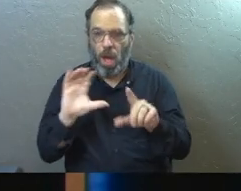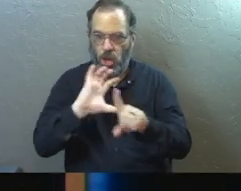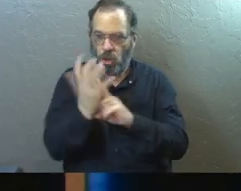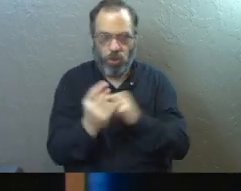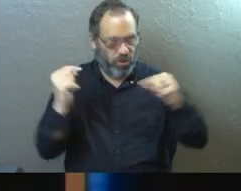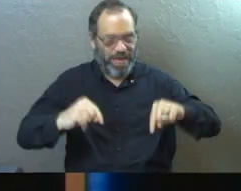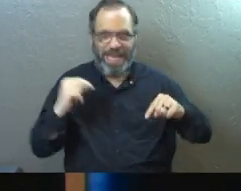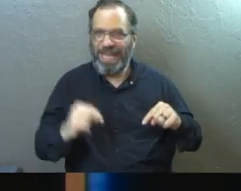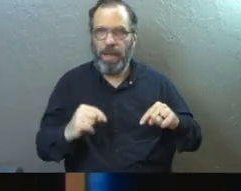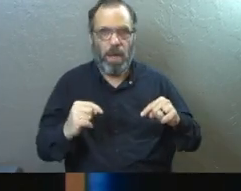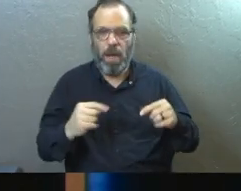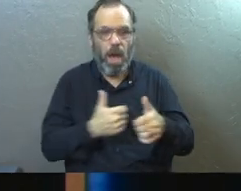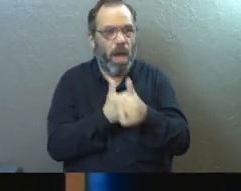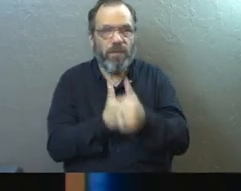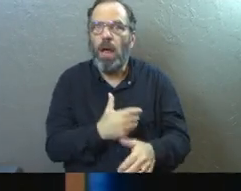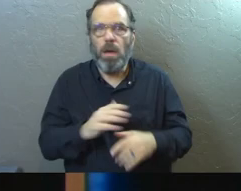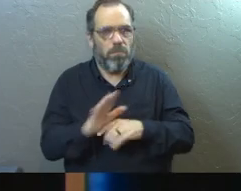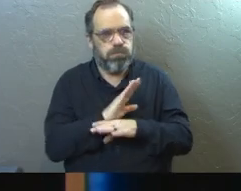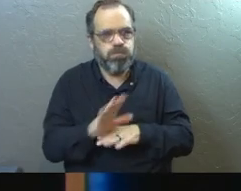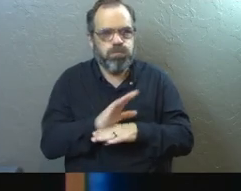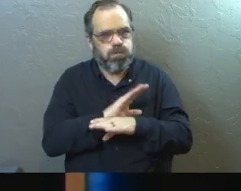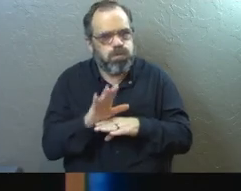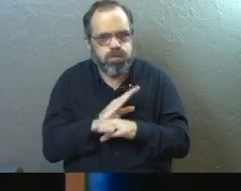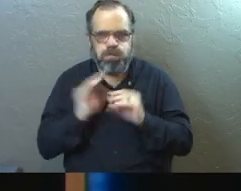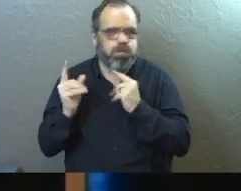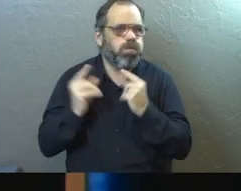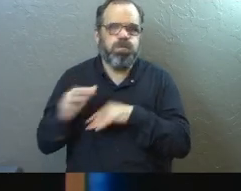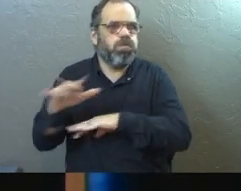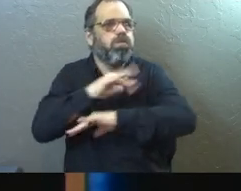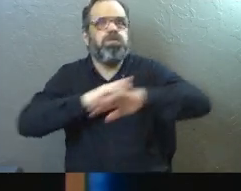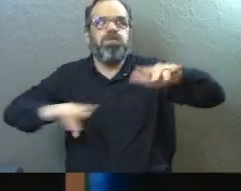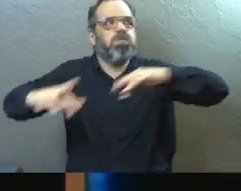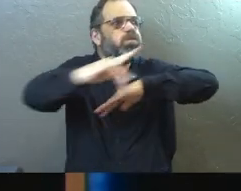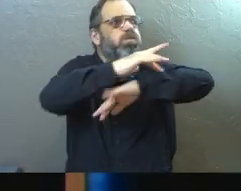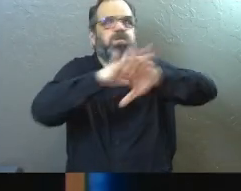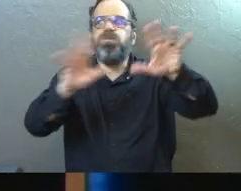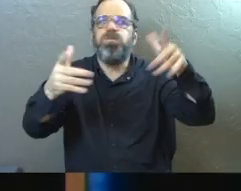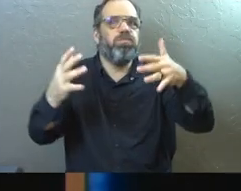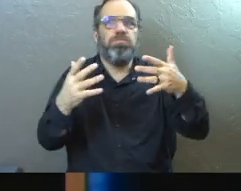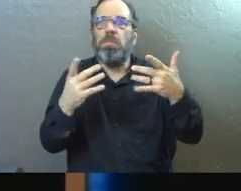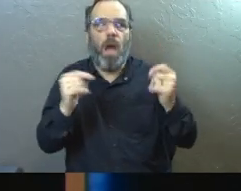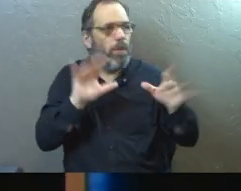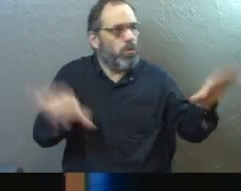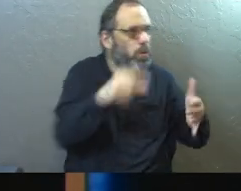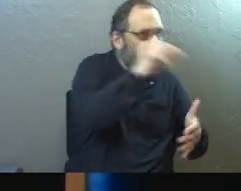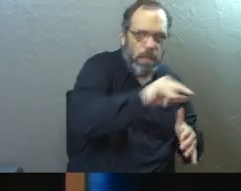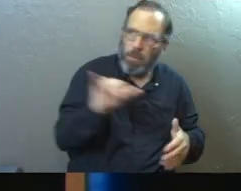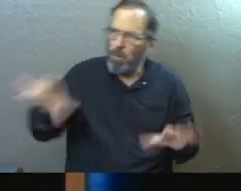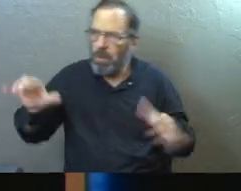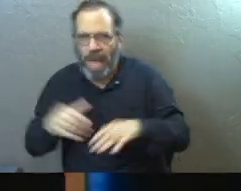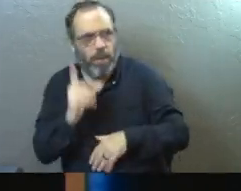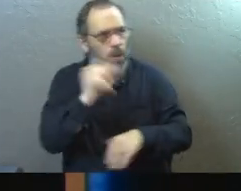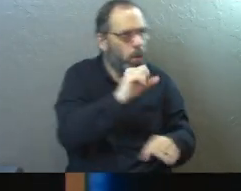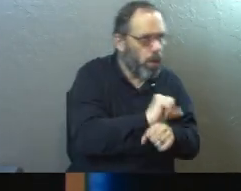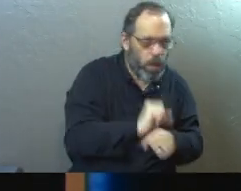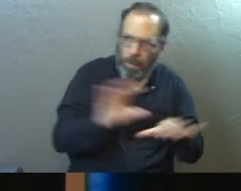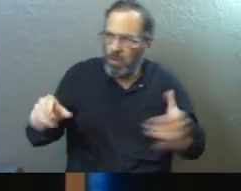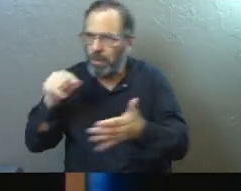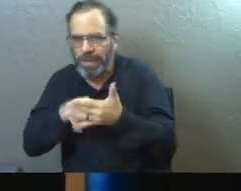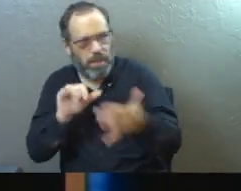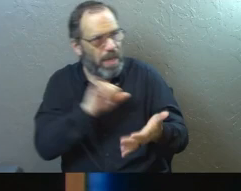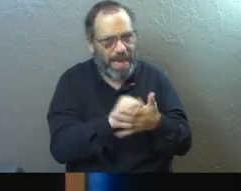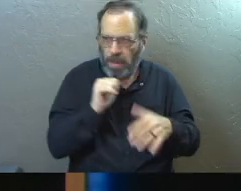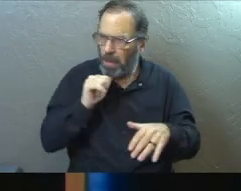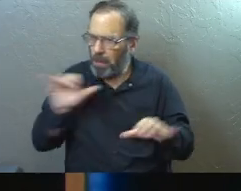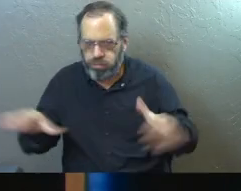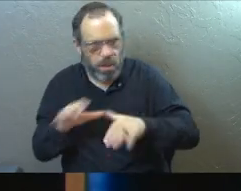much going down the track of just busier and busier and busier. There's always something else that you should be doing. There's always something else you could be doing.